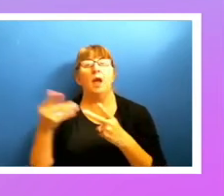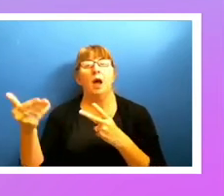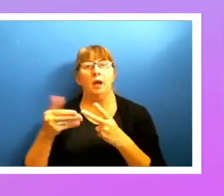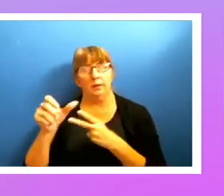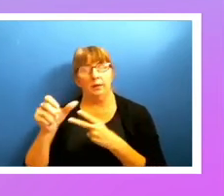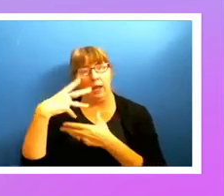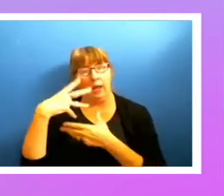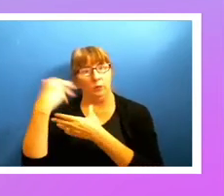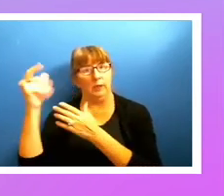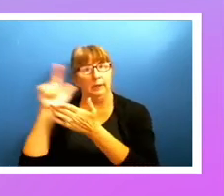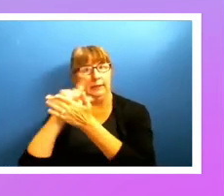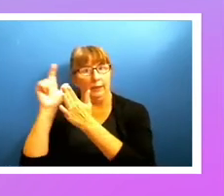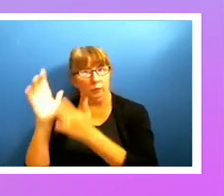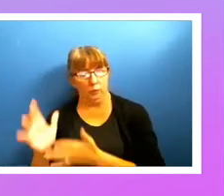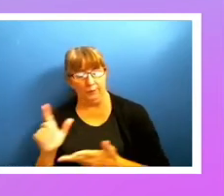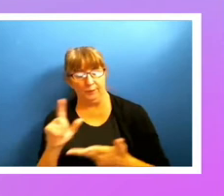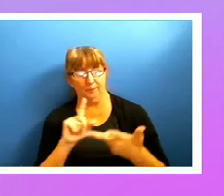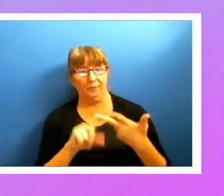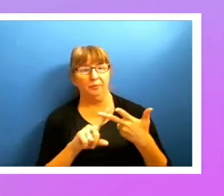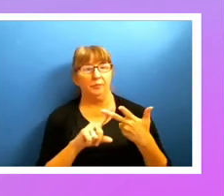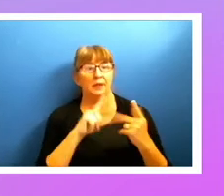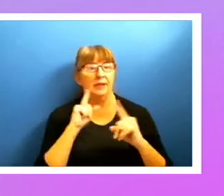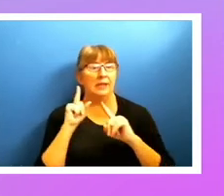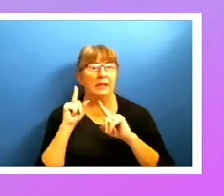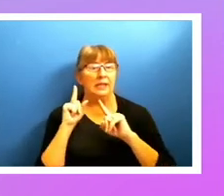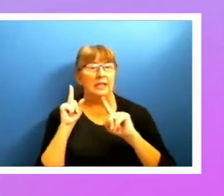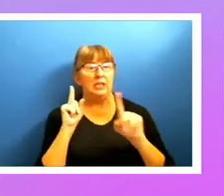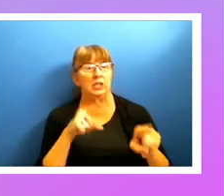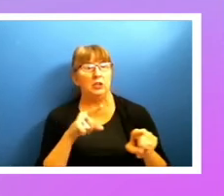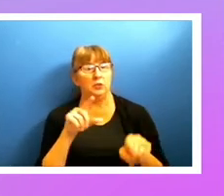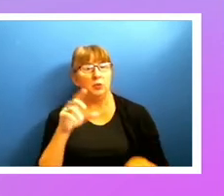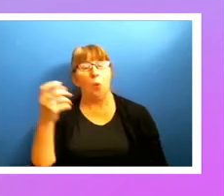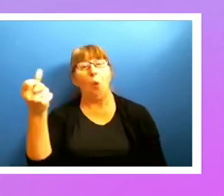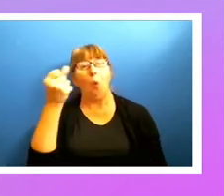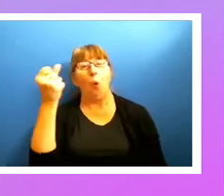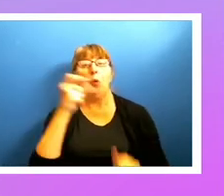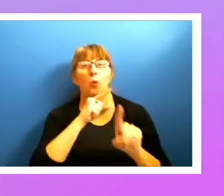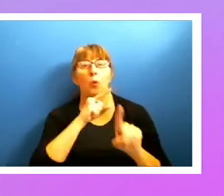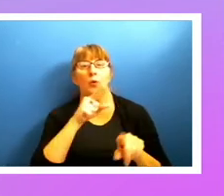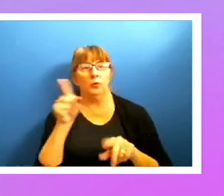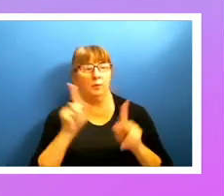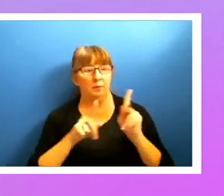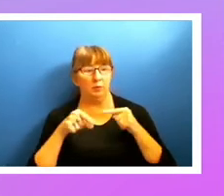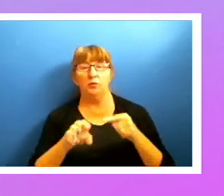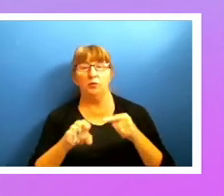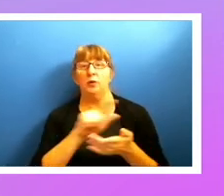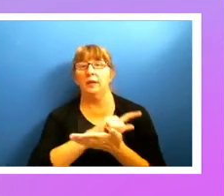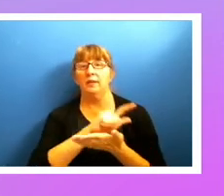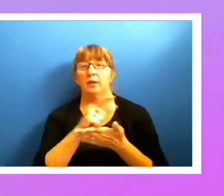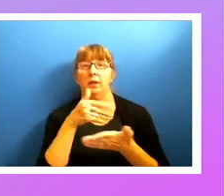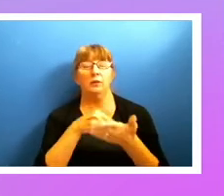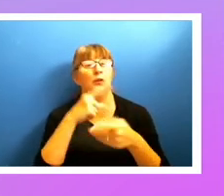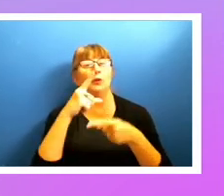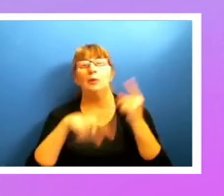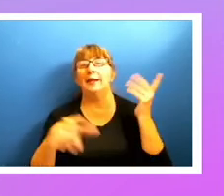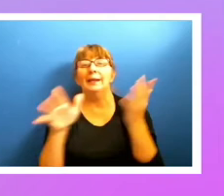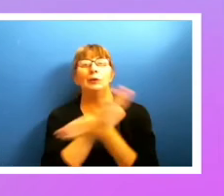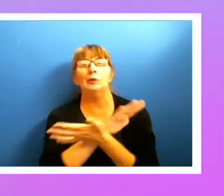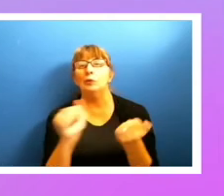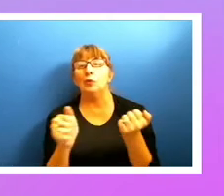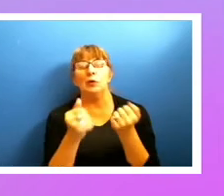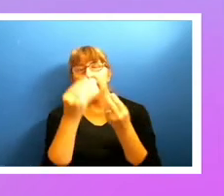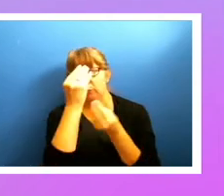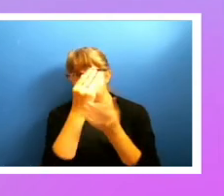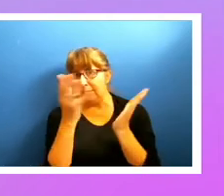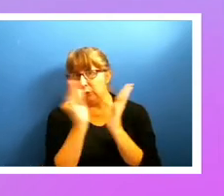you're going to have to issue whole orders to people. And what that means is that during a lawsuit, you can't destroy any records that may be pertinent to it. So there's